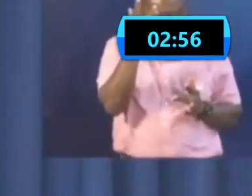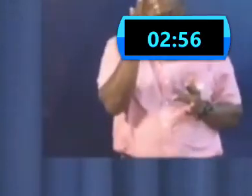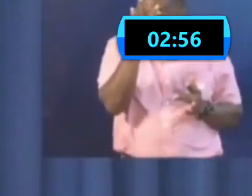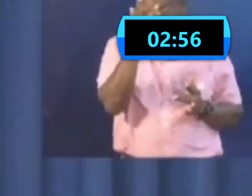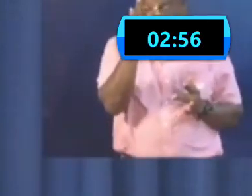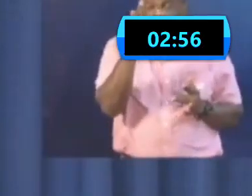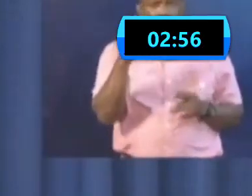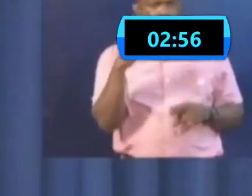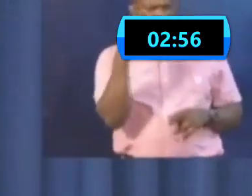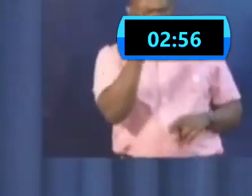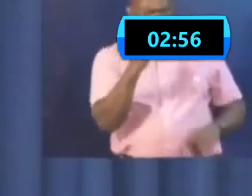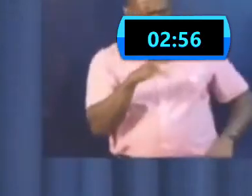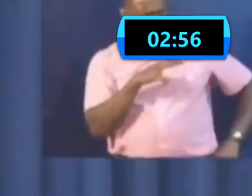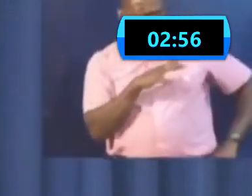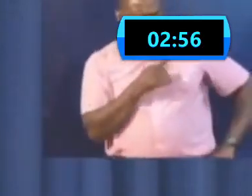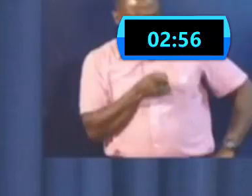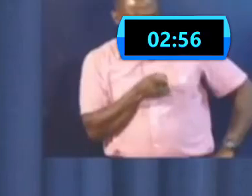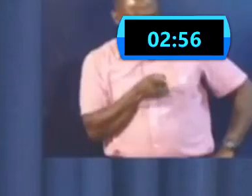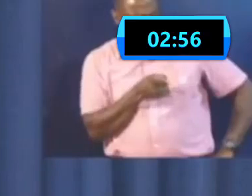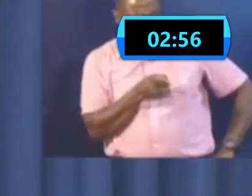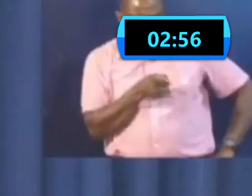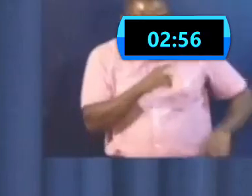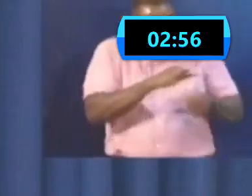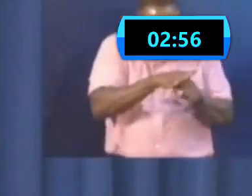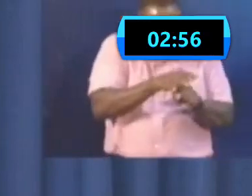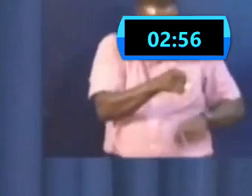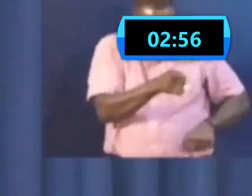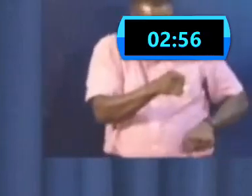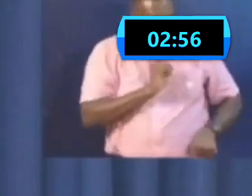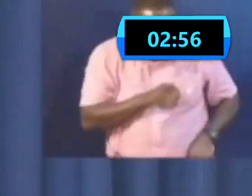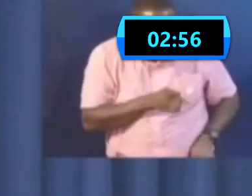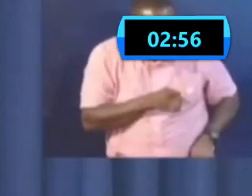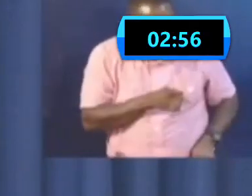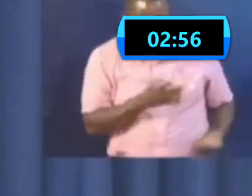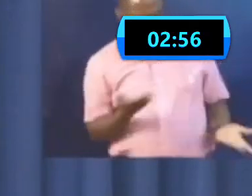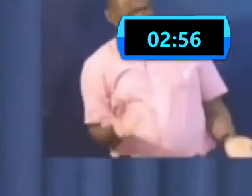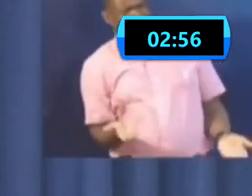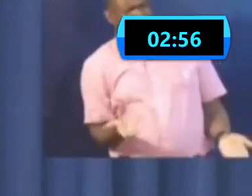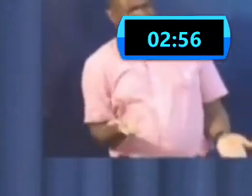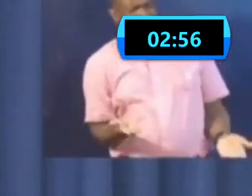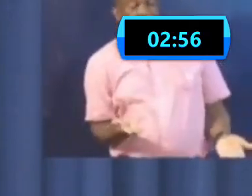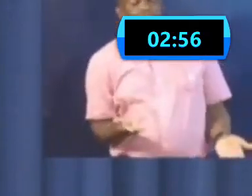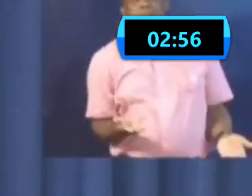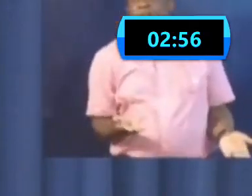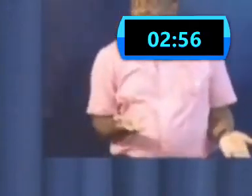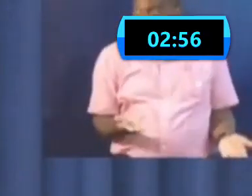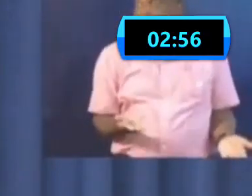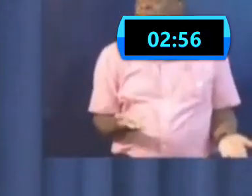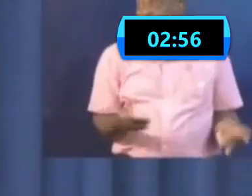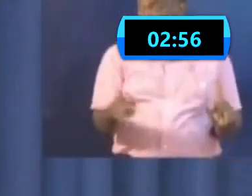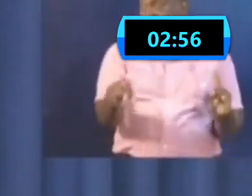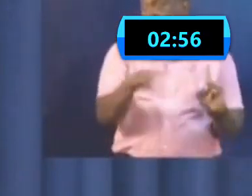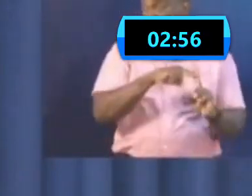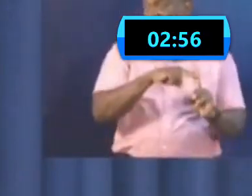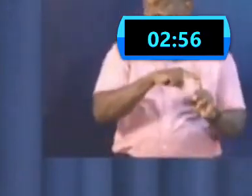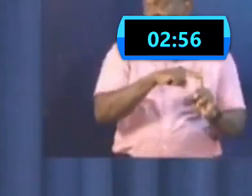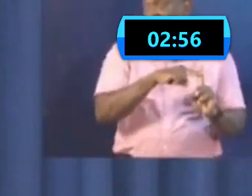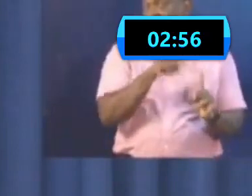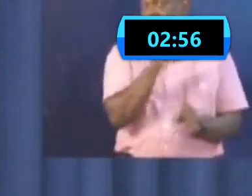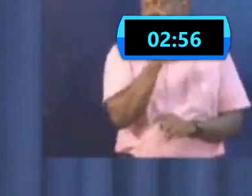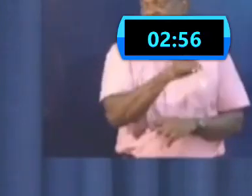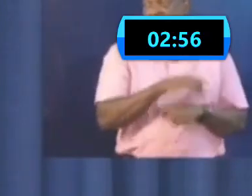effectively treating with interpersonal contact, we have to assume that all of us